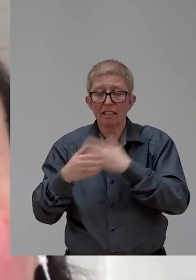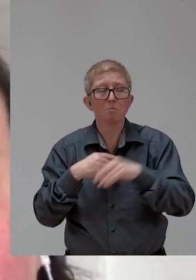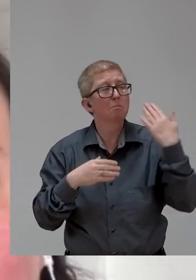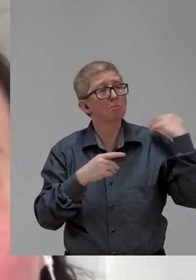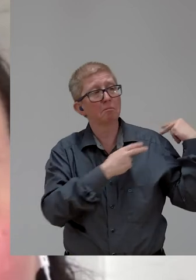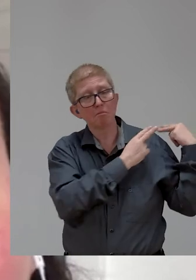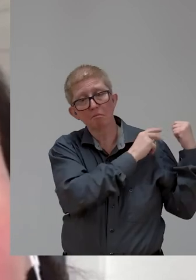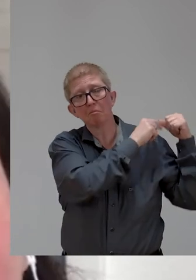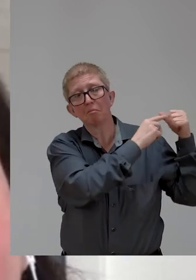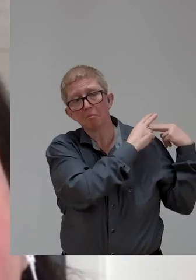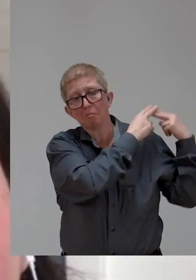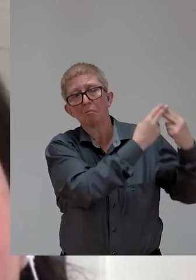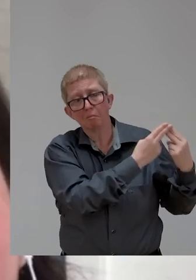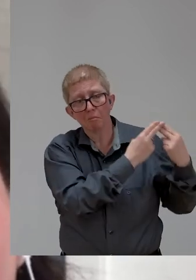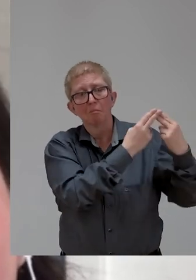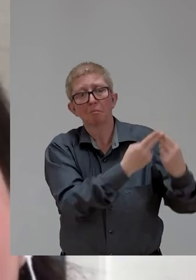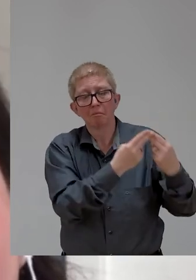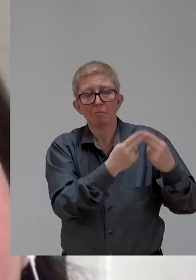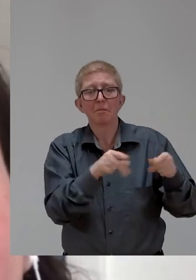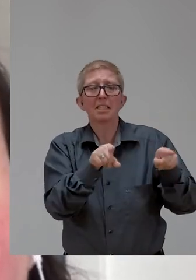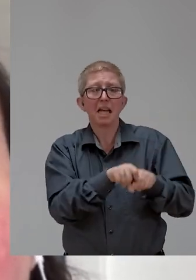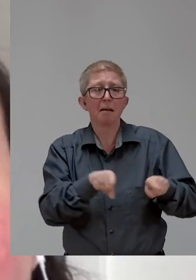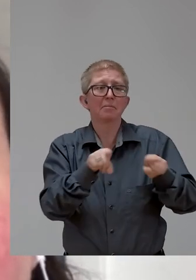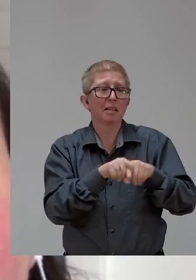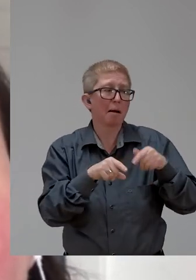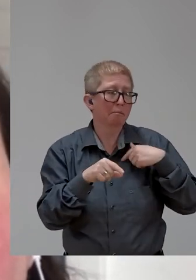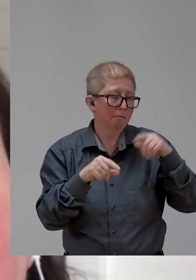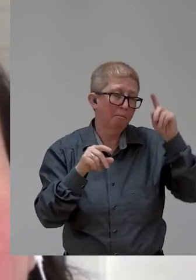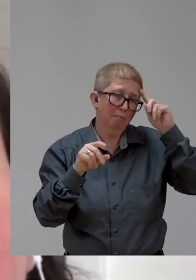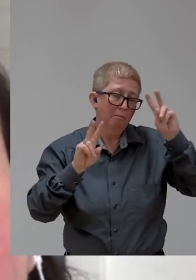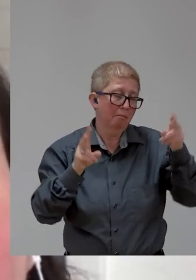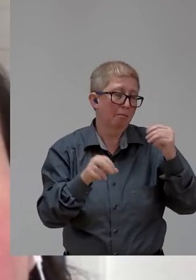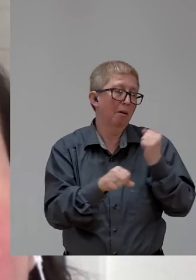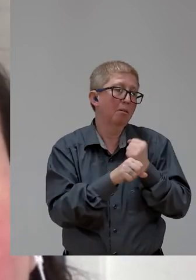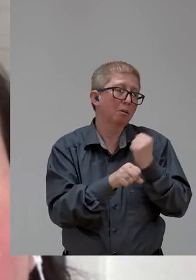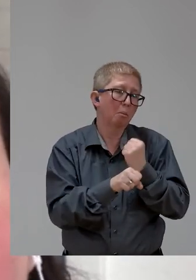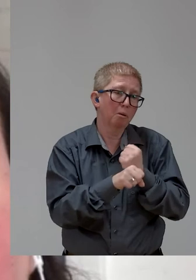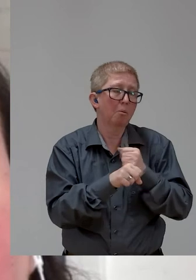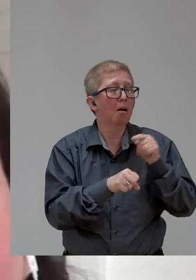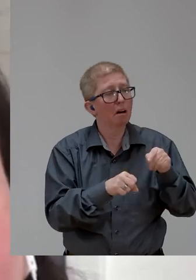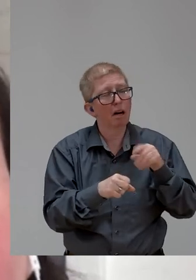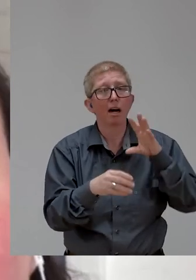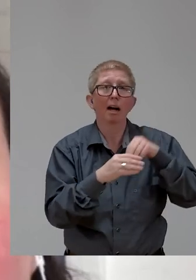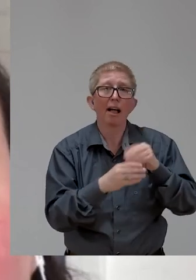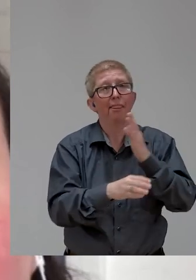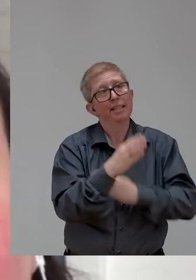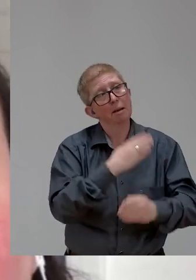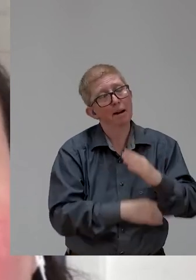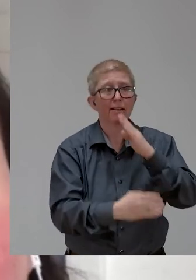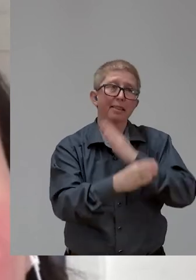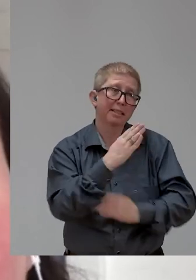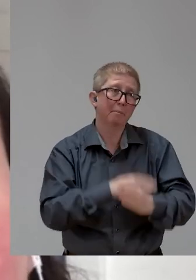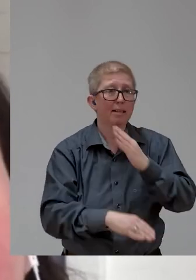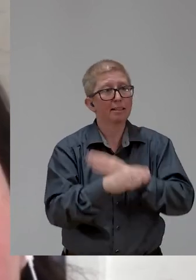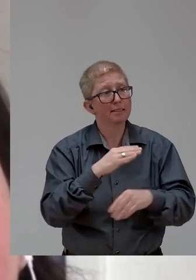disability inclusion and not, you know, in my experience there, I think I am one of a handful of diplomats that I